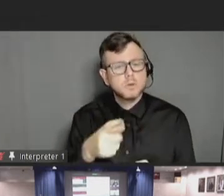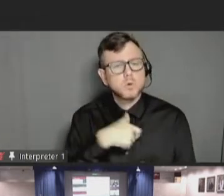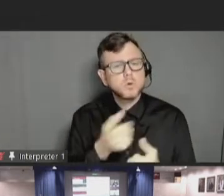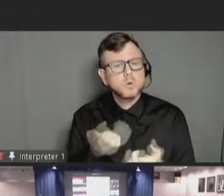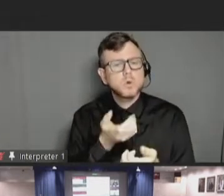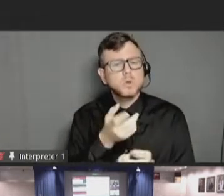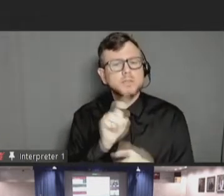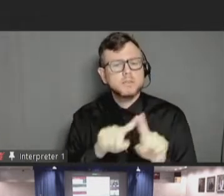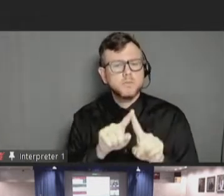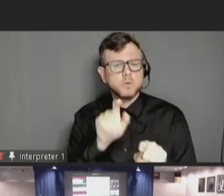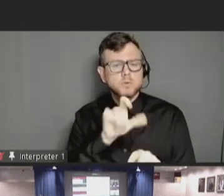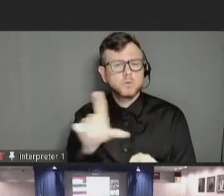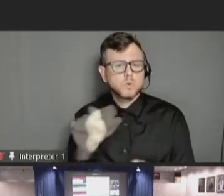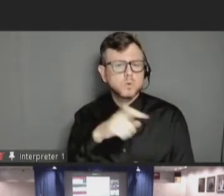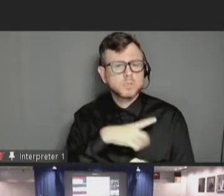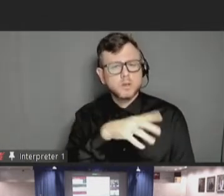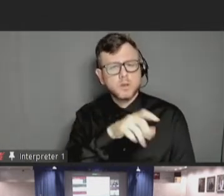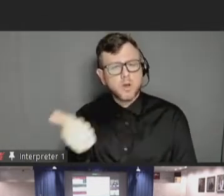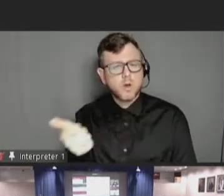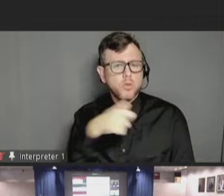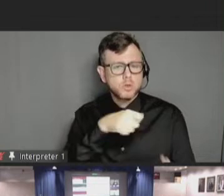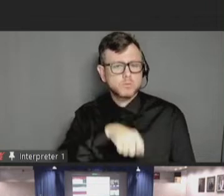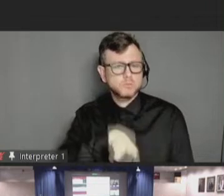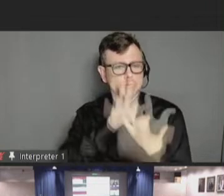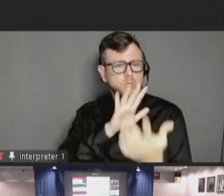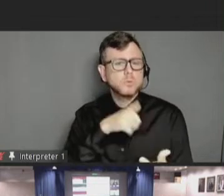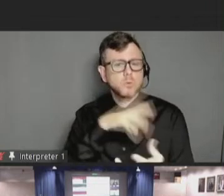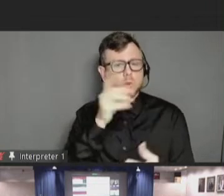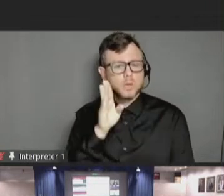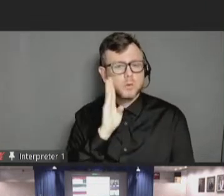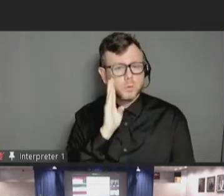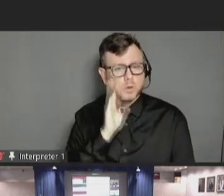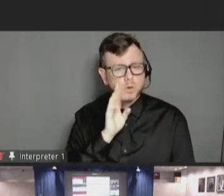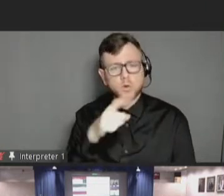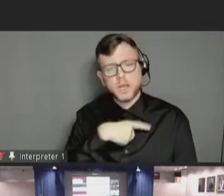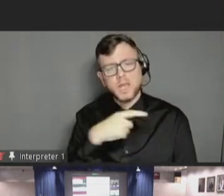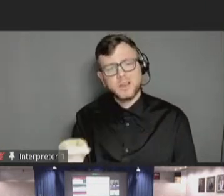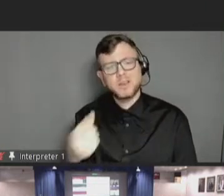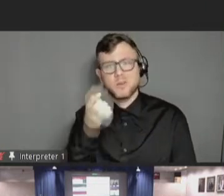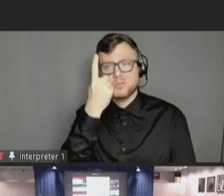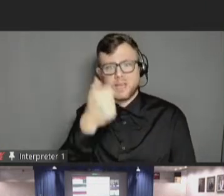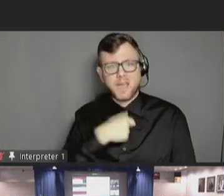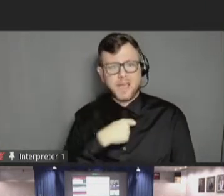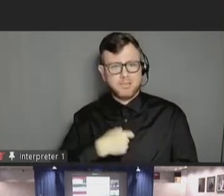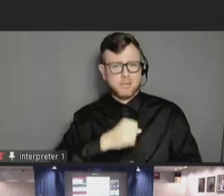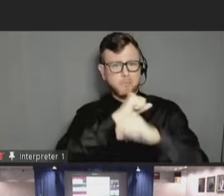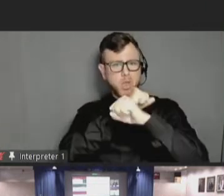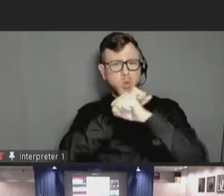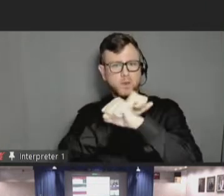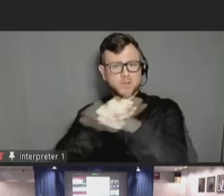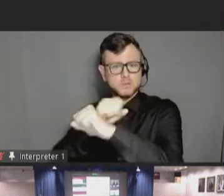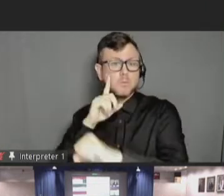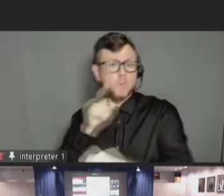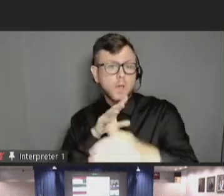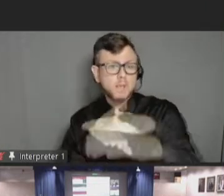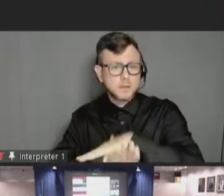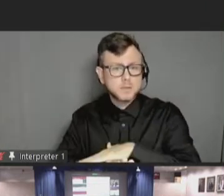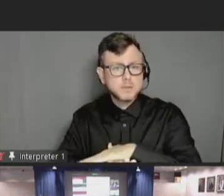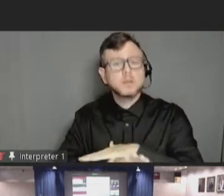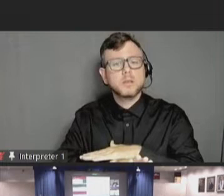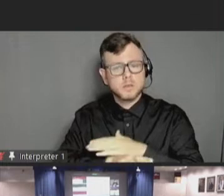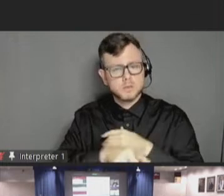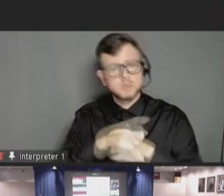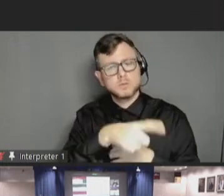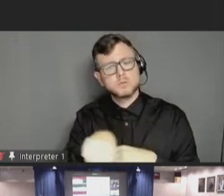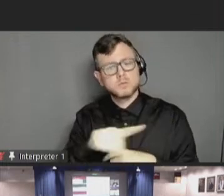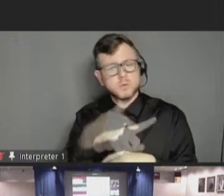that occur before anyone steps into a vaccine clinic. The standard vaccine registration and preparation process can be modified to